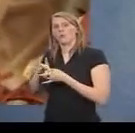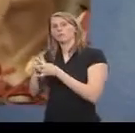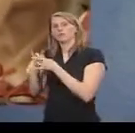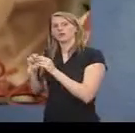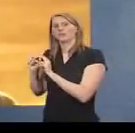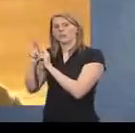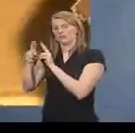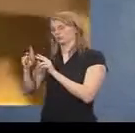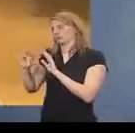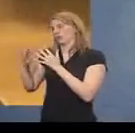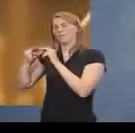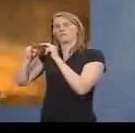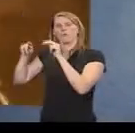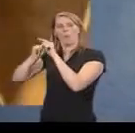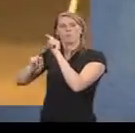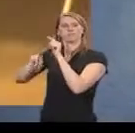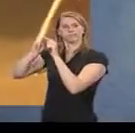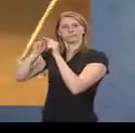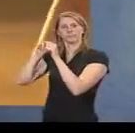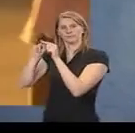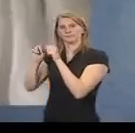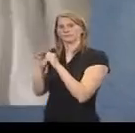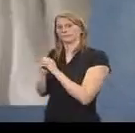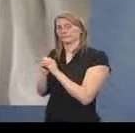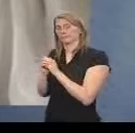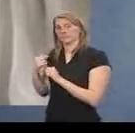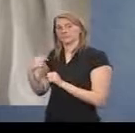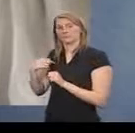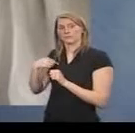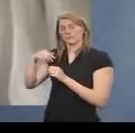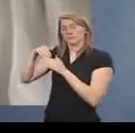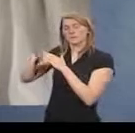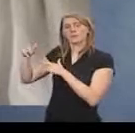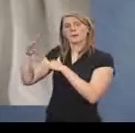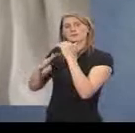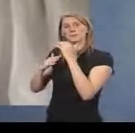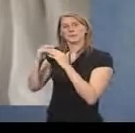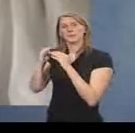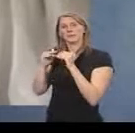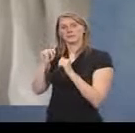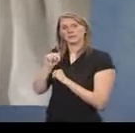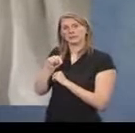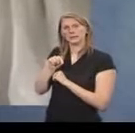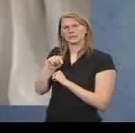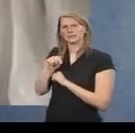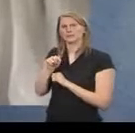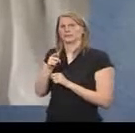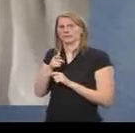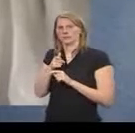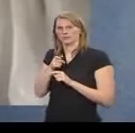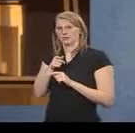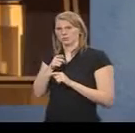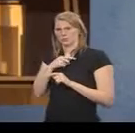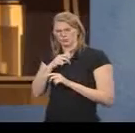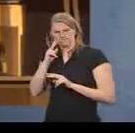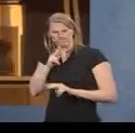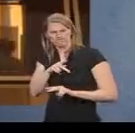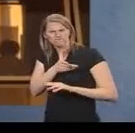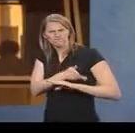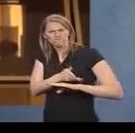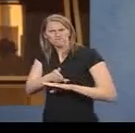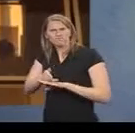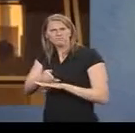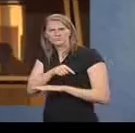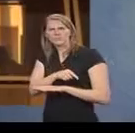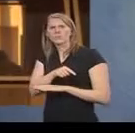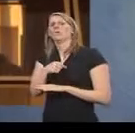I was in the building across from the small parking lot that was in the rear of our embassy.